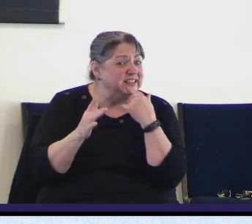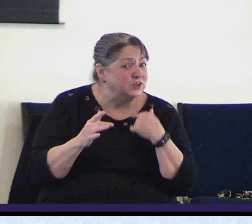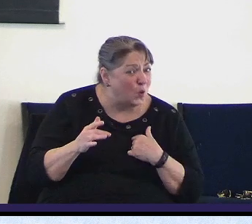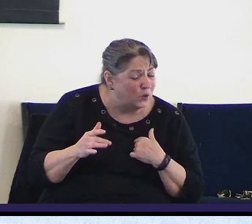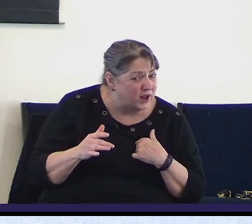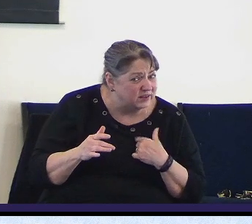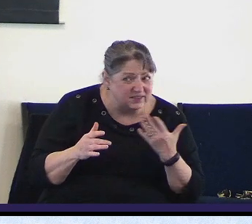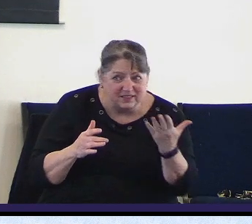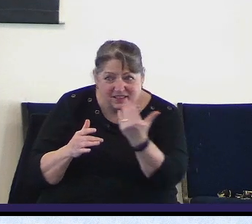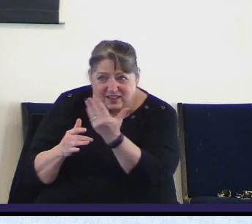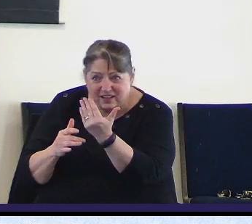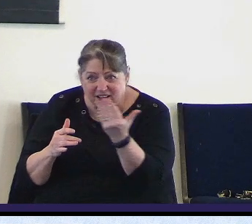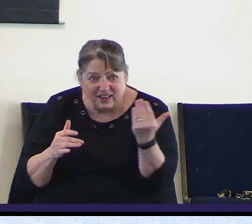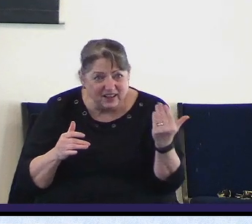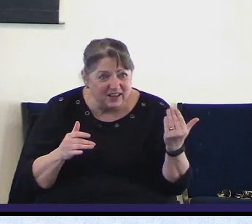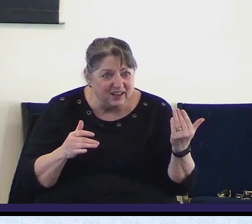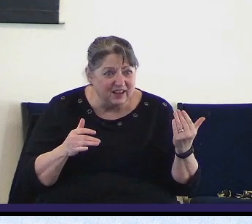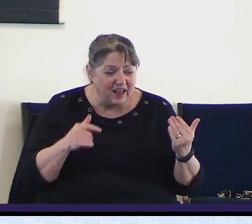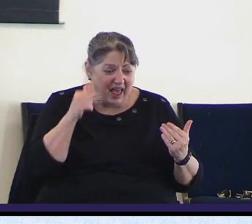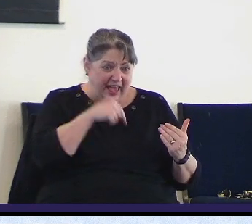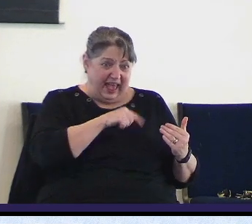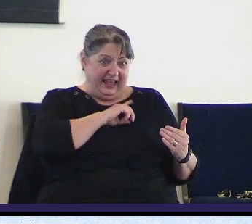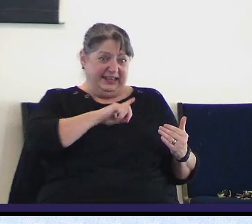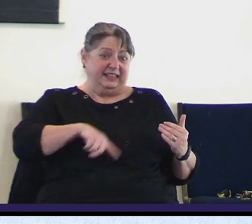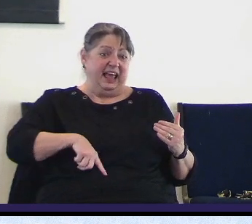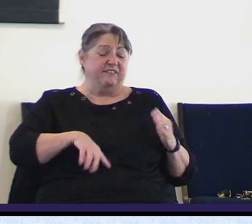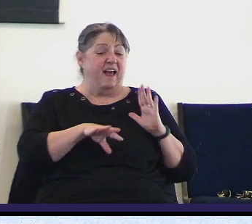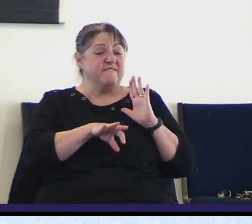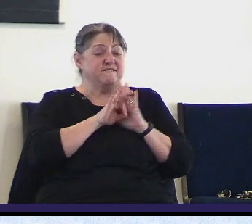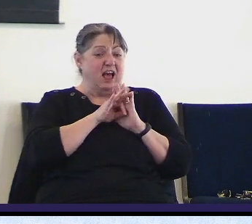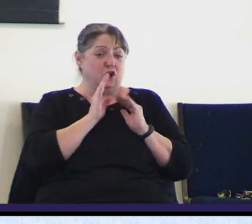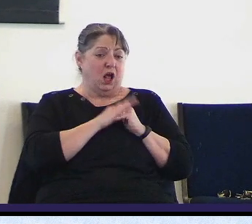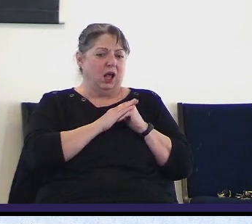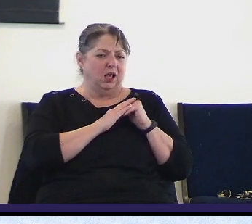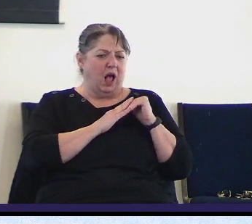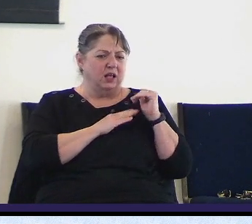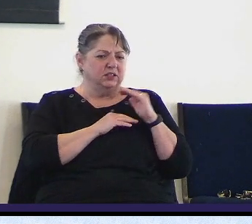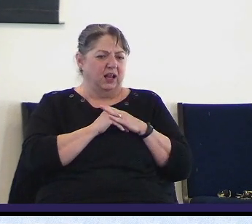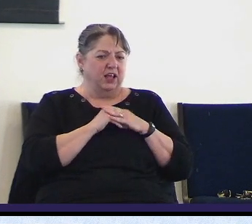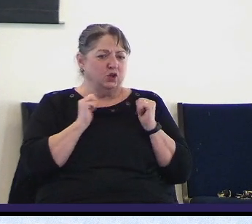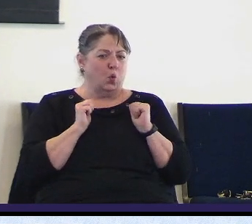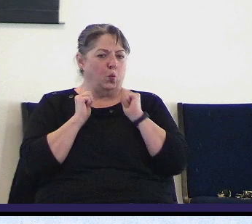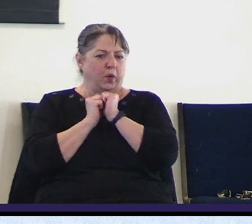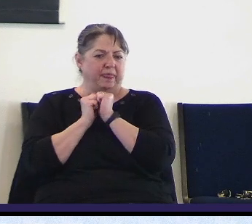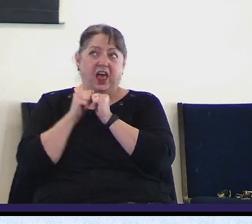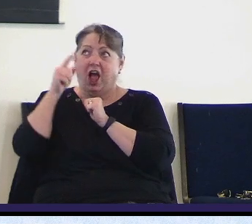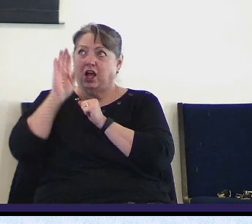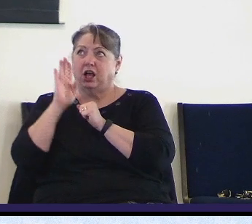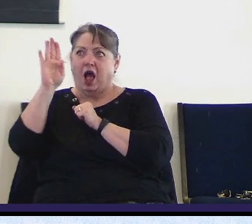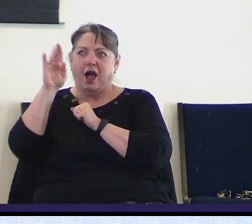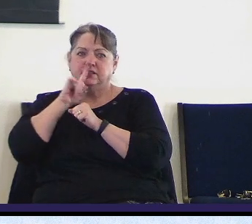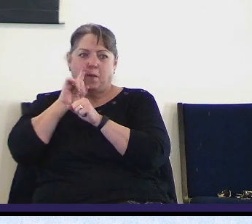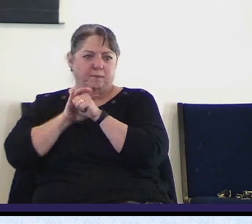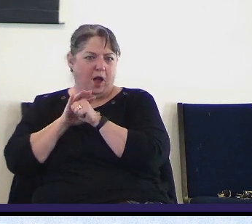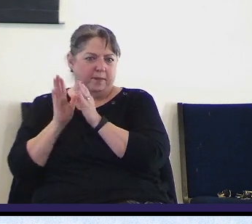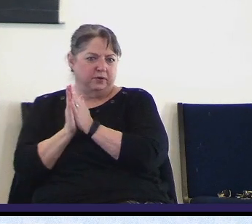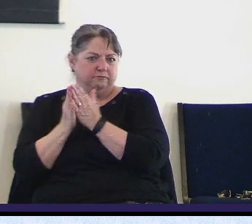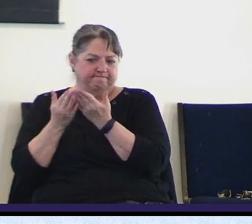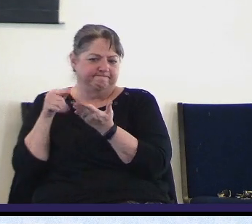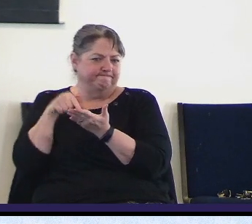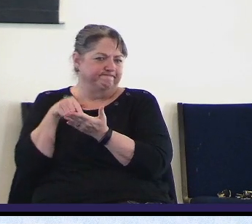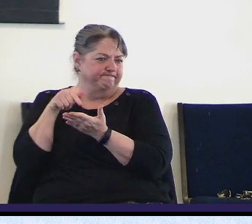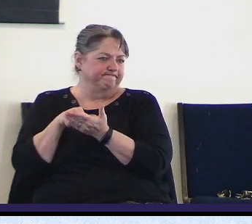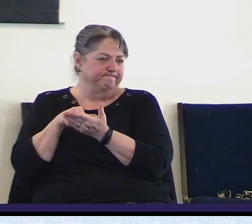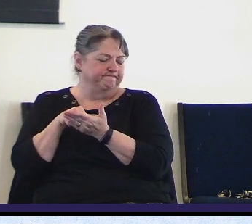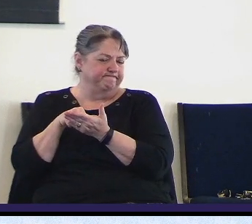psalmist found his consolation in the promises of God church the best way to change